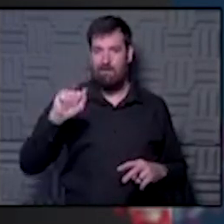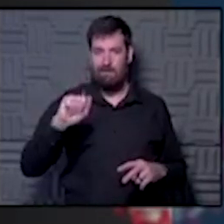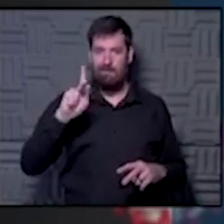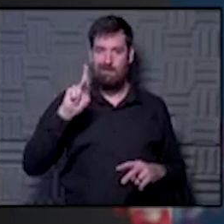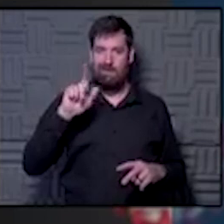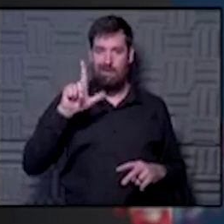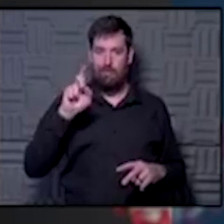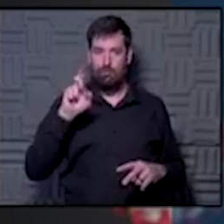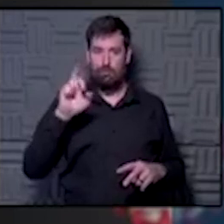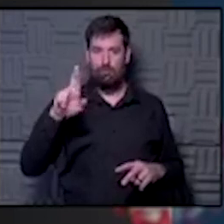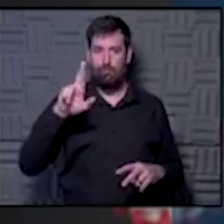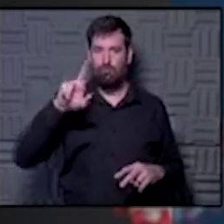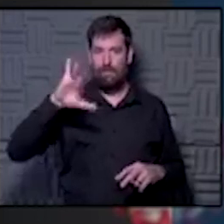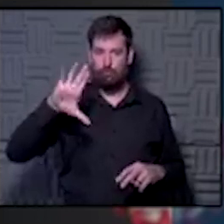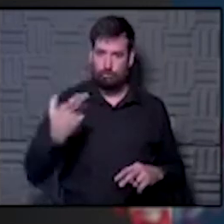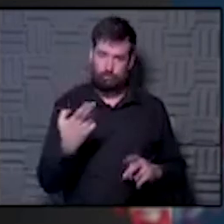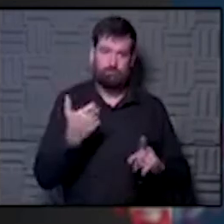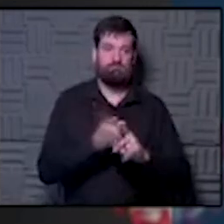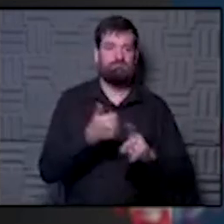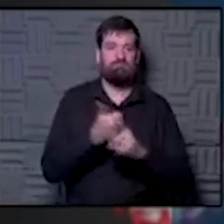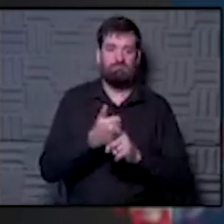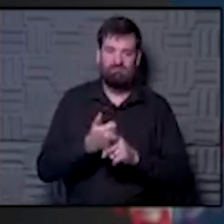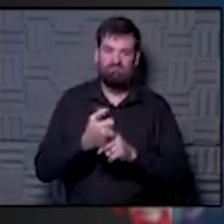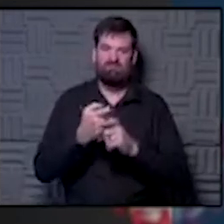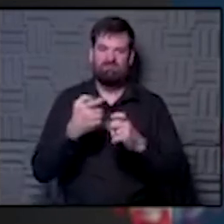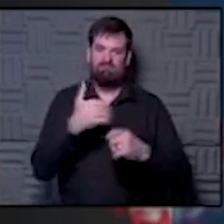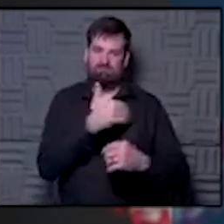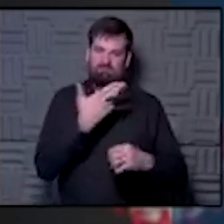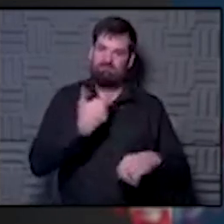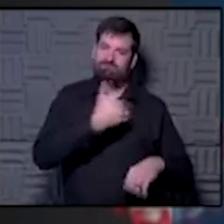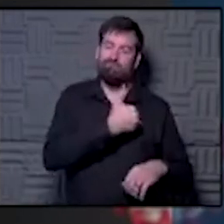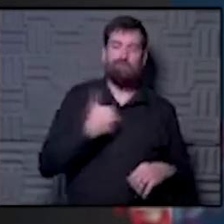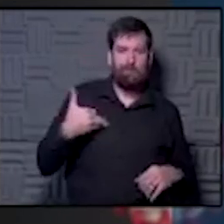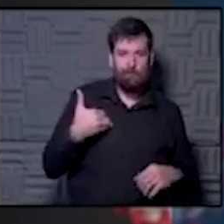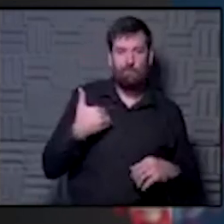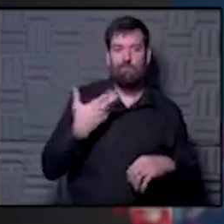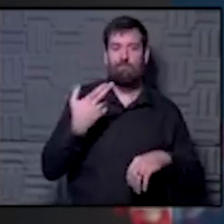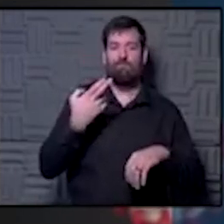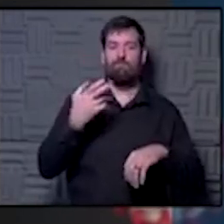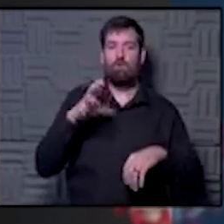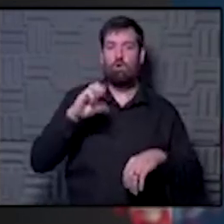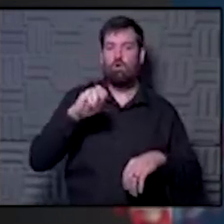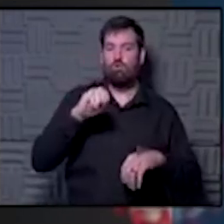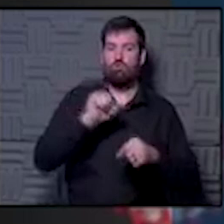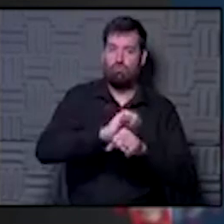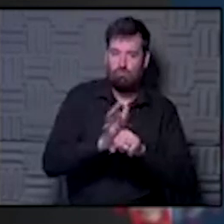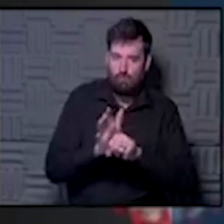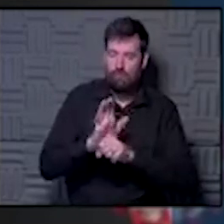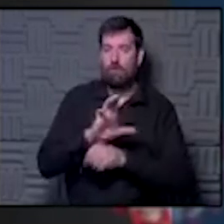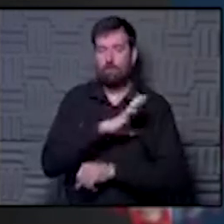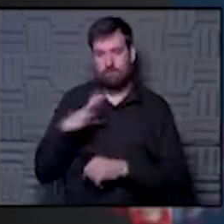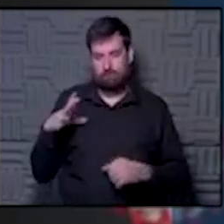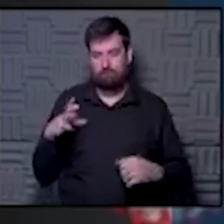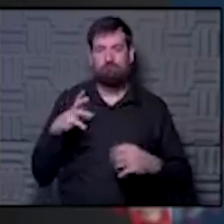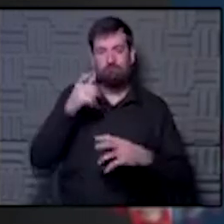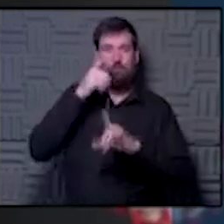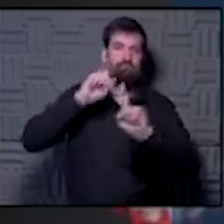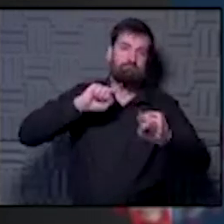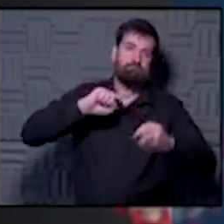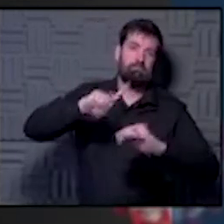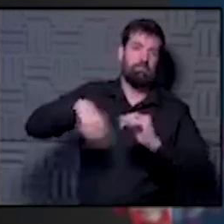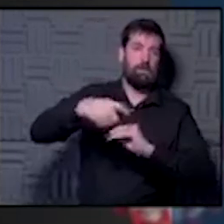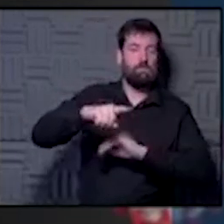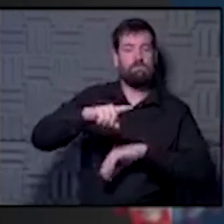and Quality and a member of a big national nursing home task force, are going to join to answer questions about the spread of the virus in Johnson